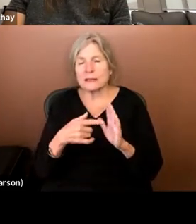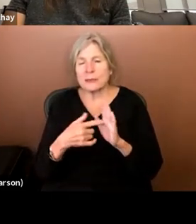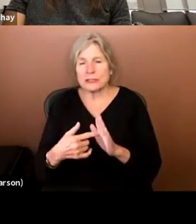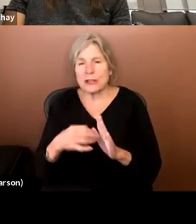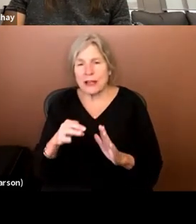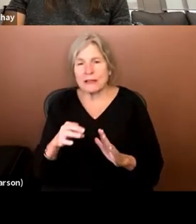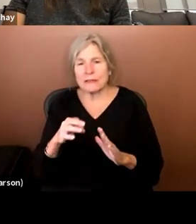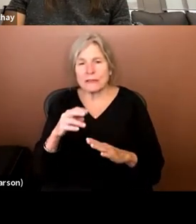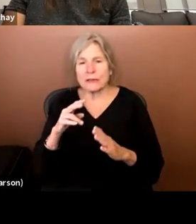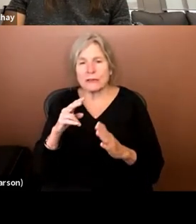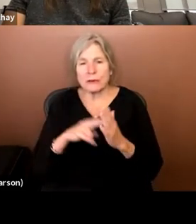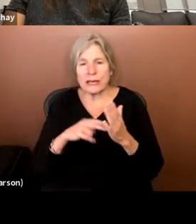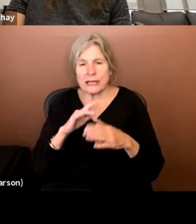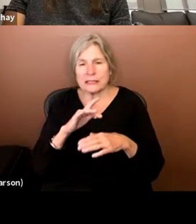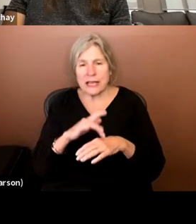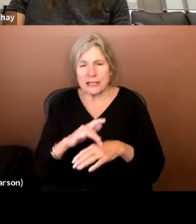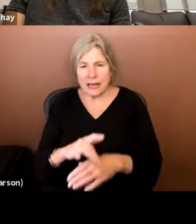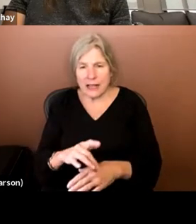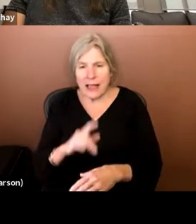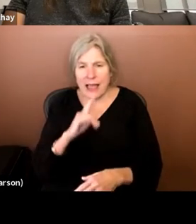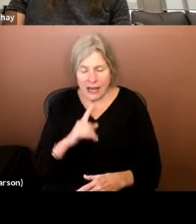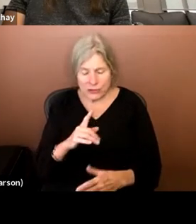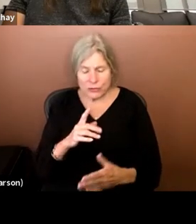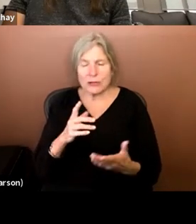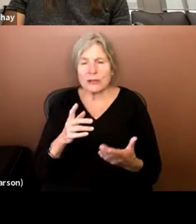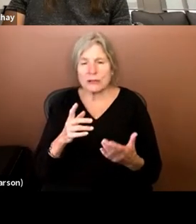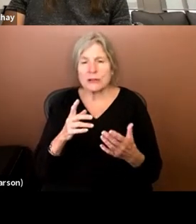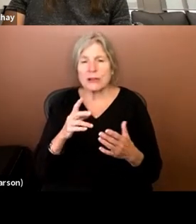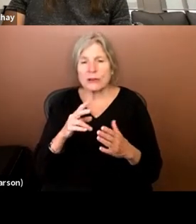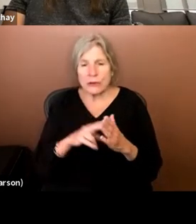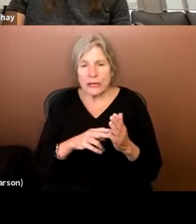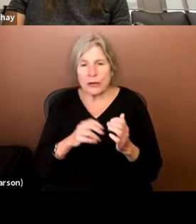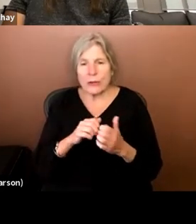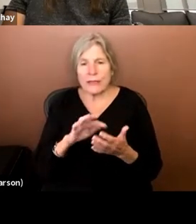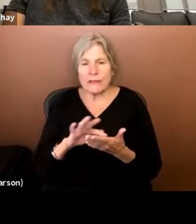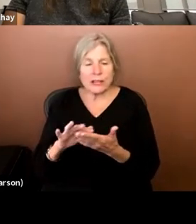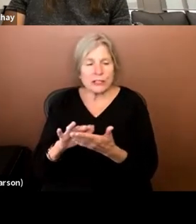tactilely actual depictions of reading with the fingertips?